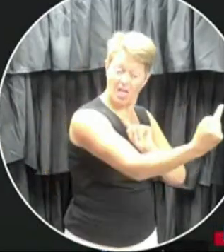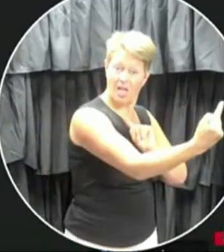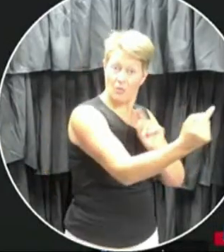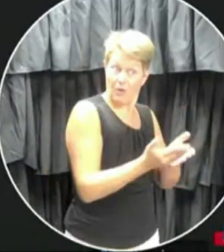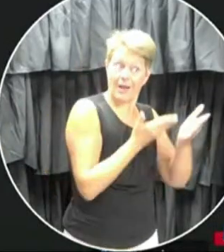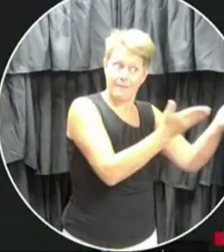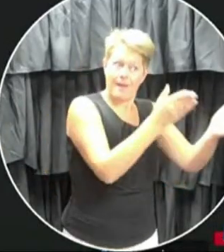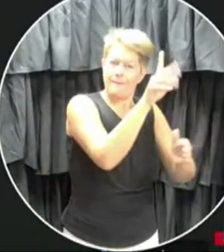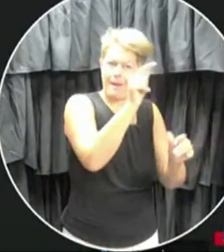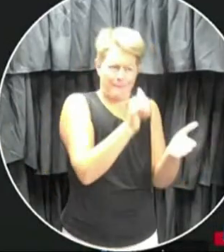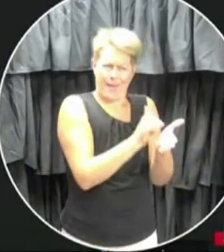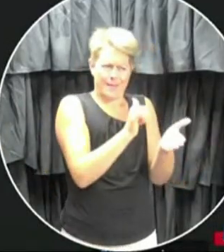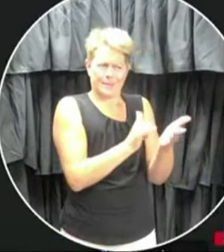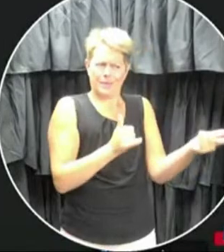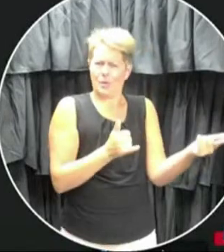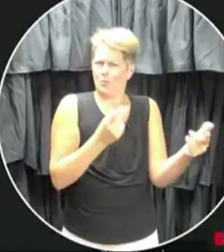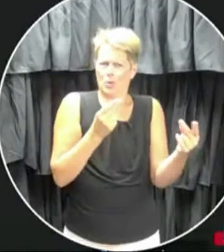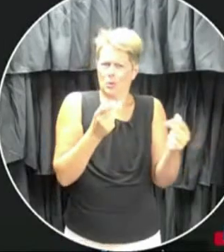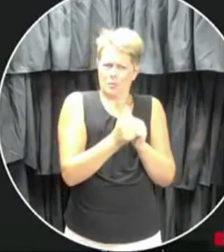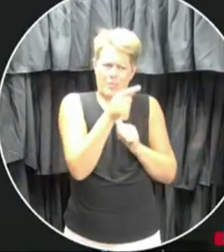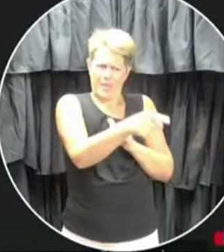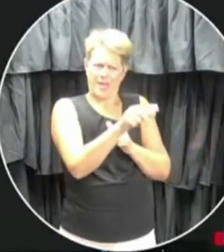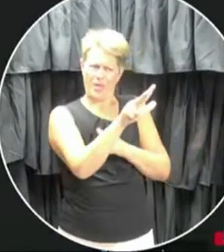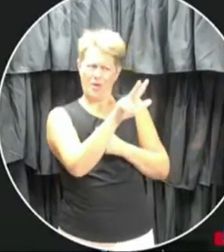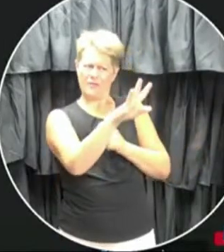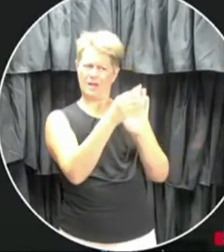but what are we doing about oversized classrooms?